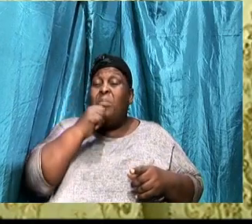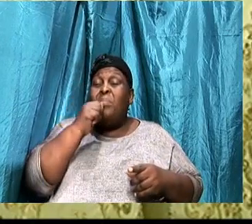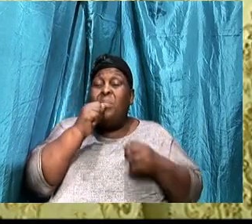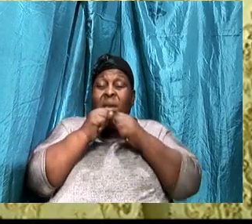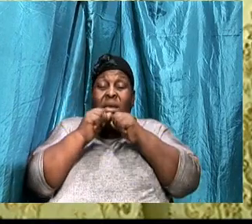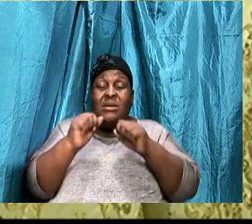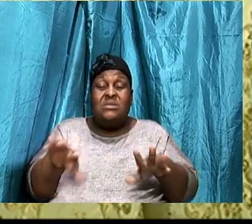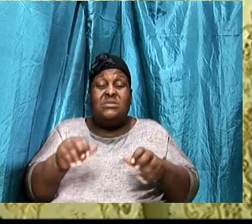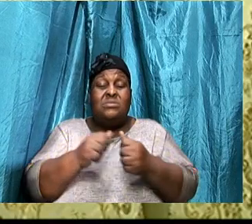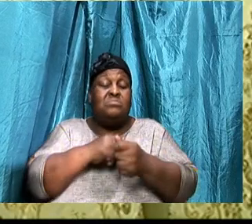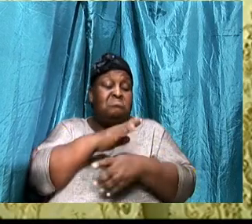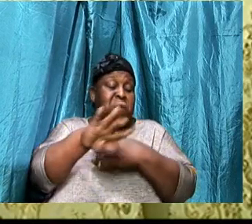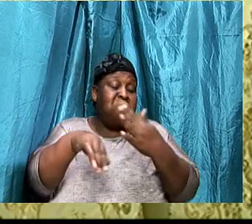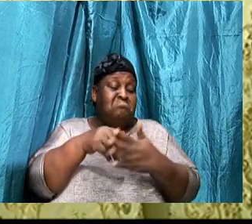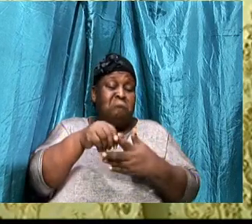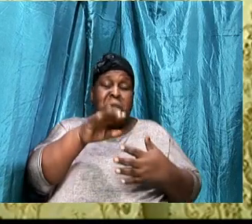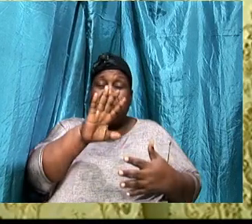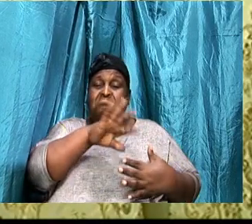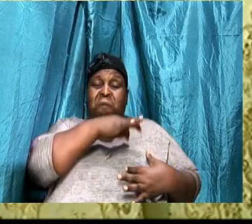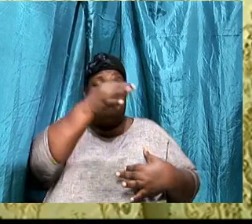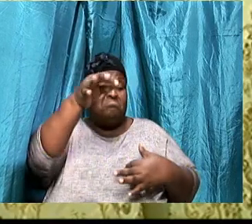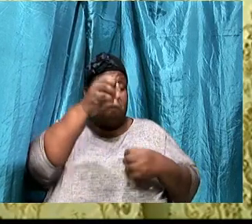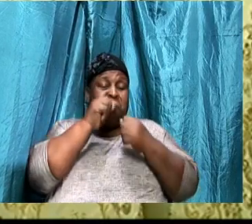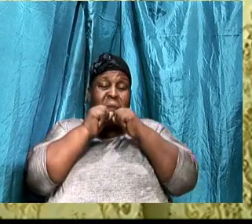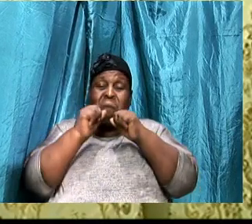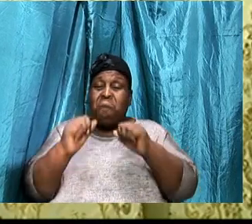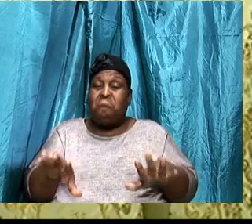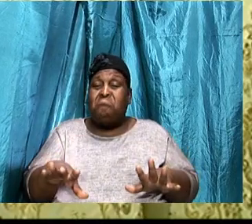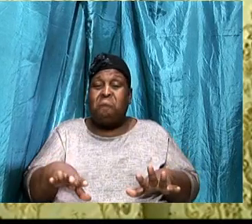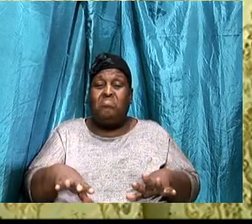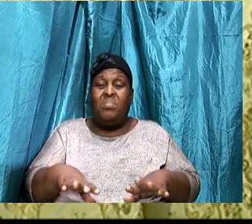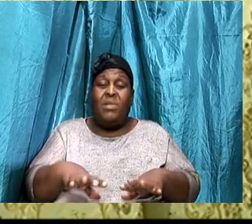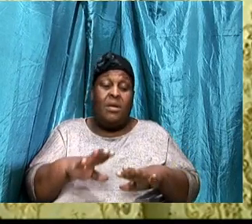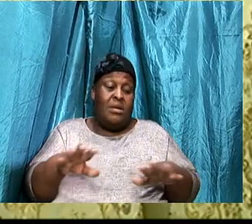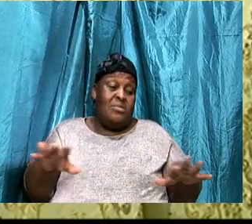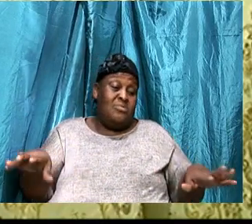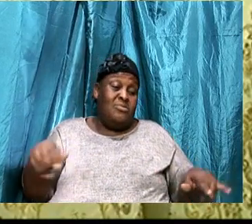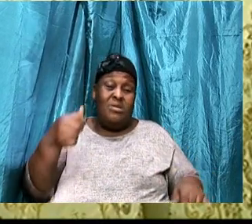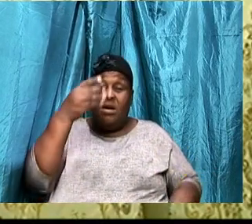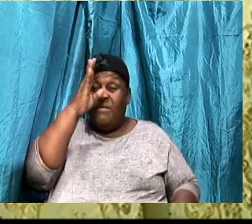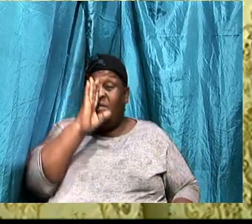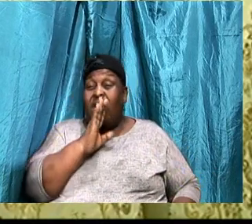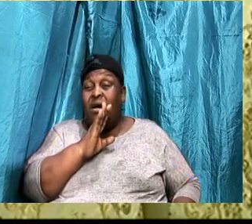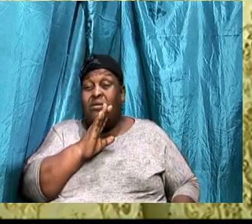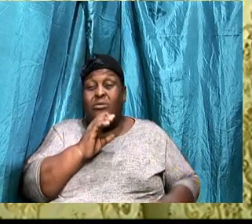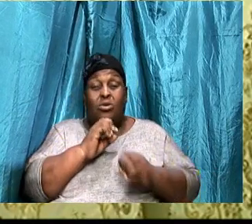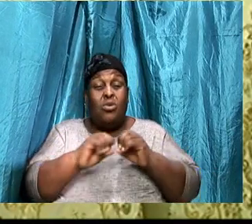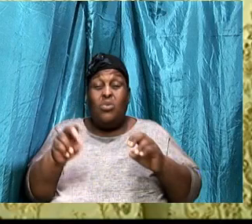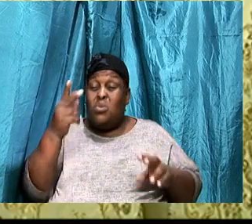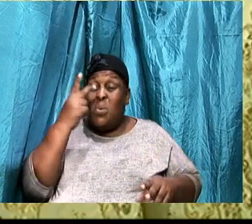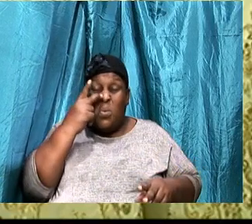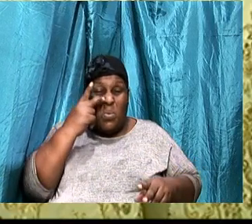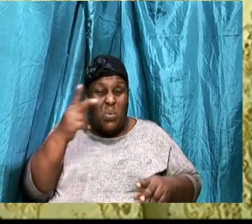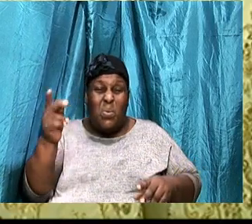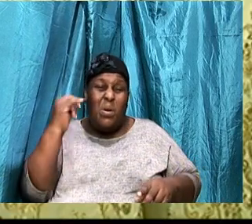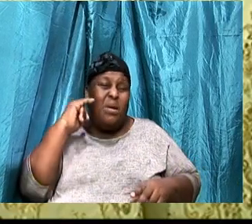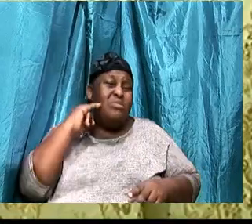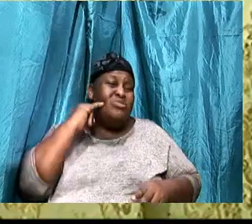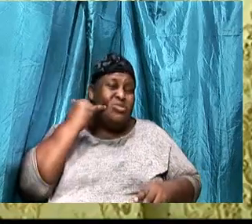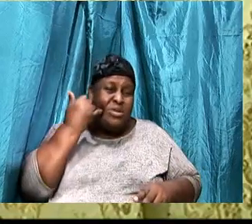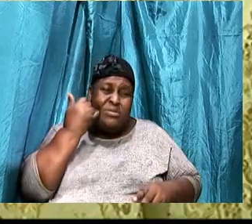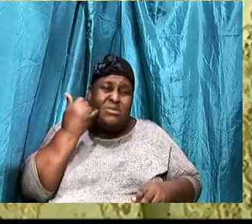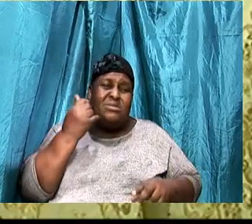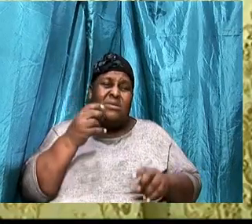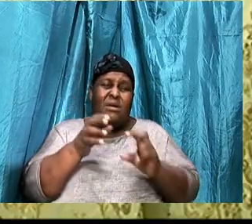Spiritual blessing, Child of God, Don't look at what, Tom, Joan, Has, Don't look at what, Mary Sue